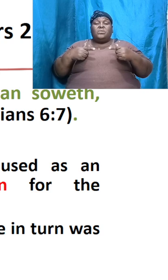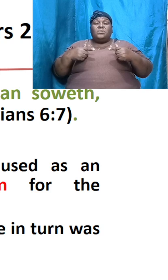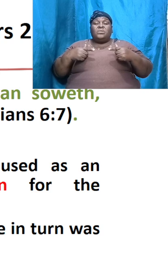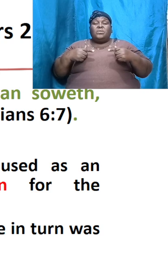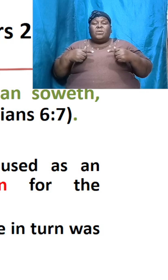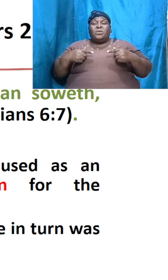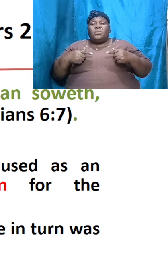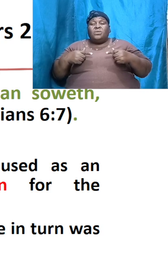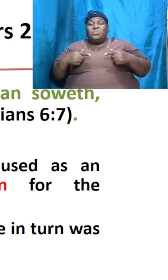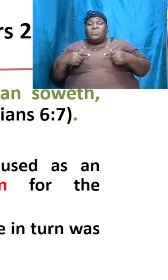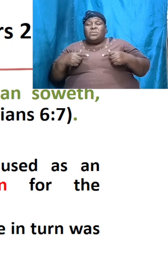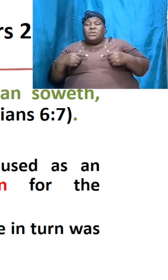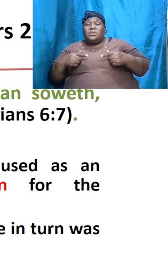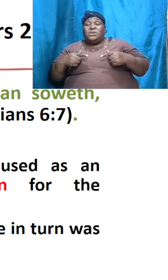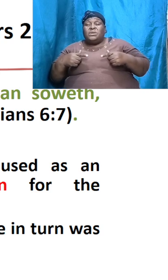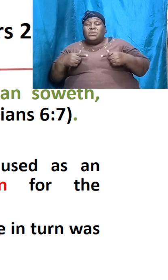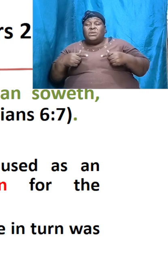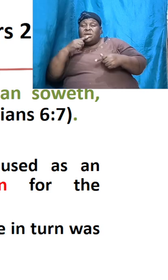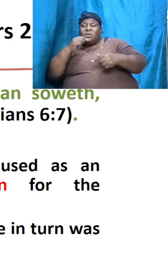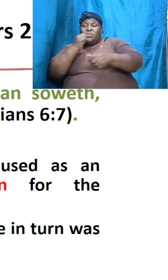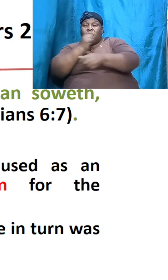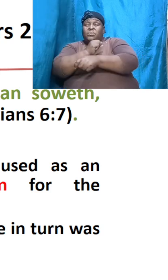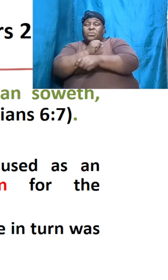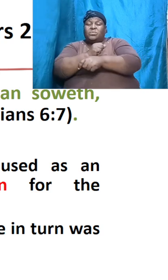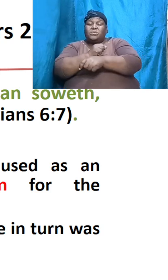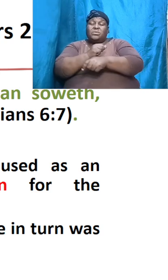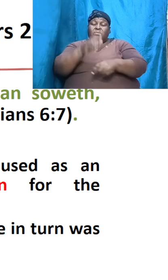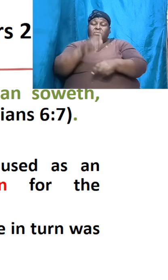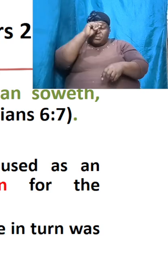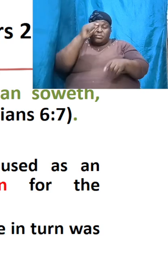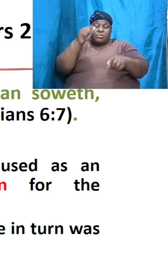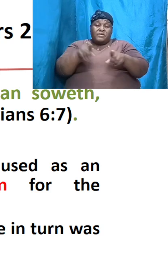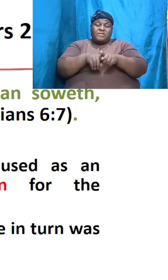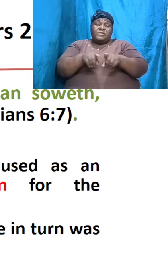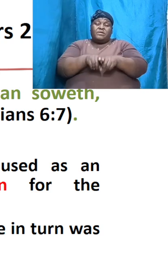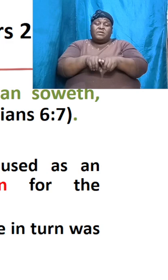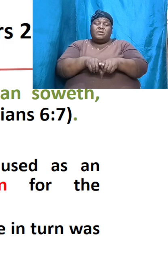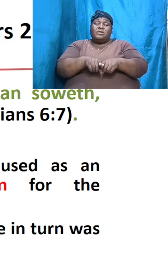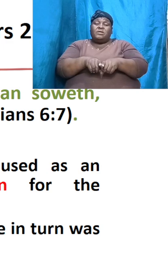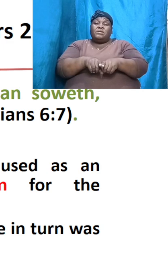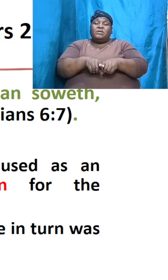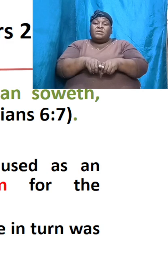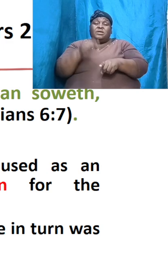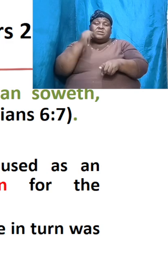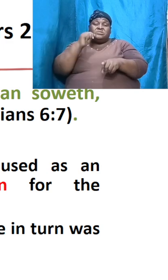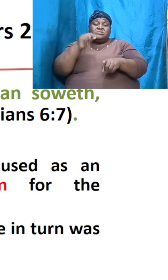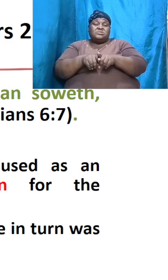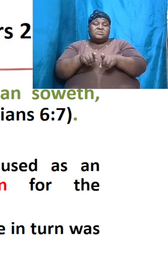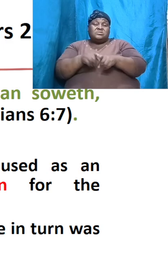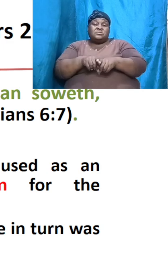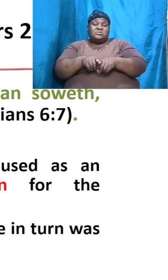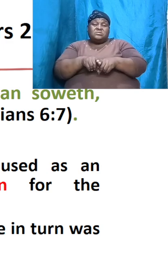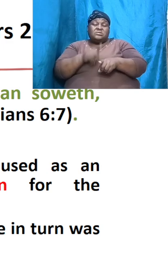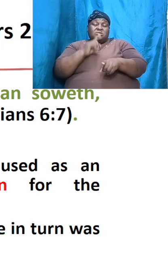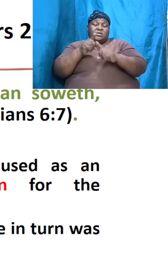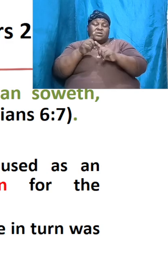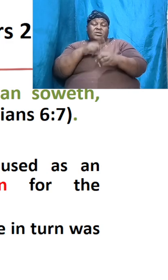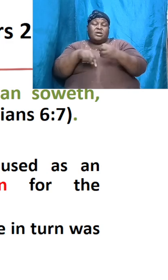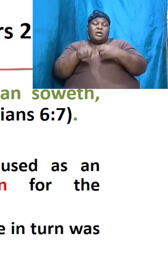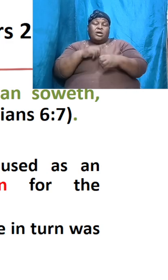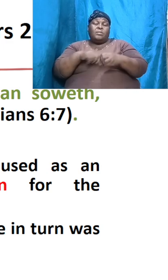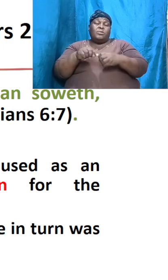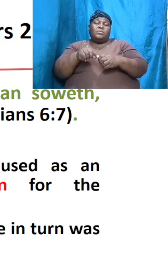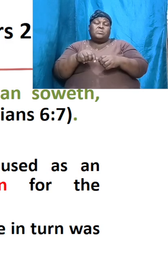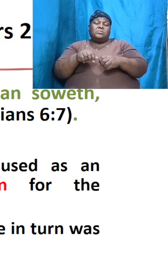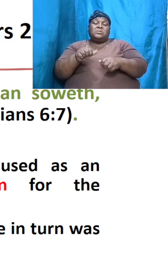careful it was his brother and his father that he treated that way with us we are talking about anybody that we associate